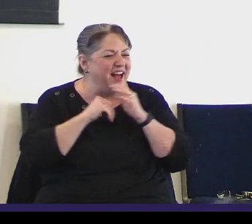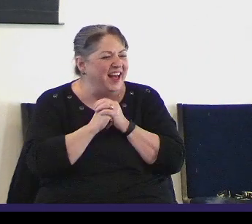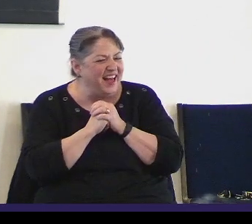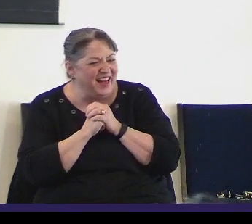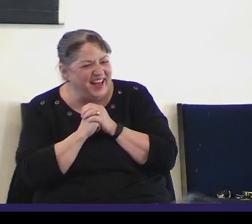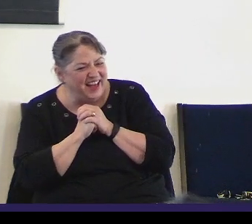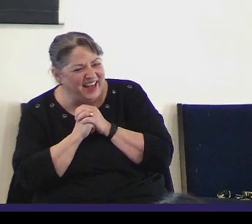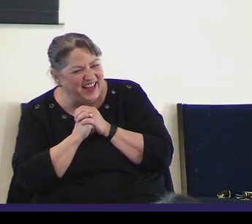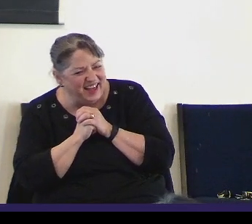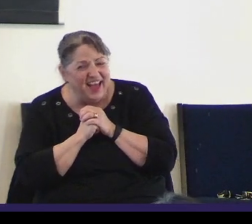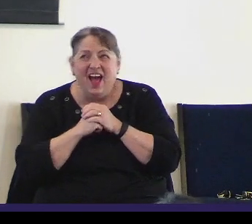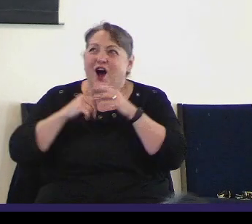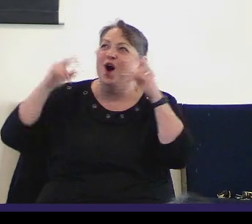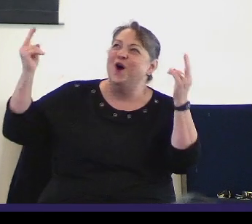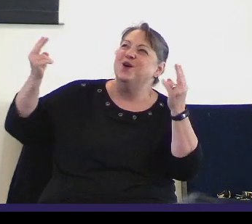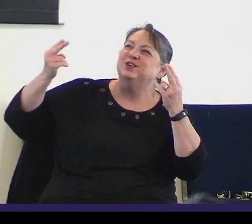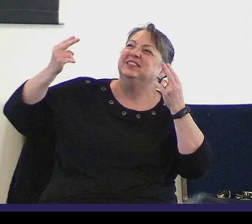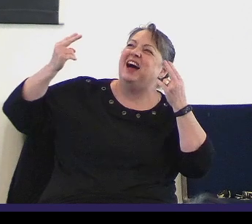away.